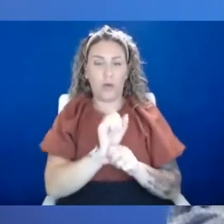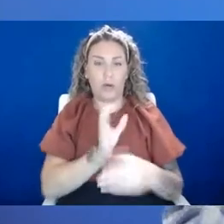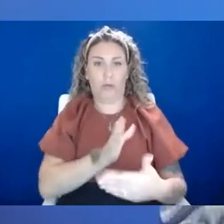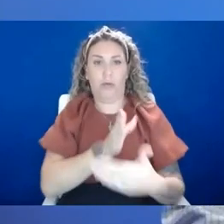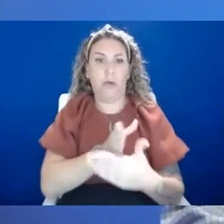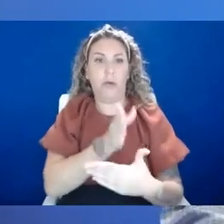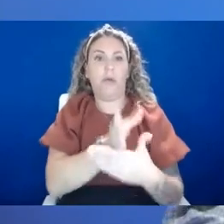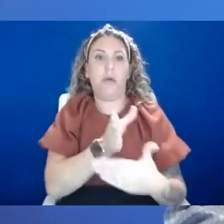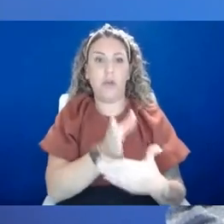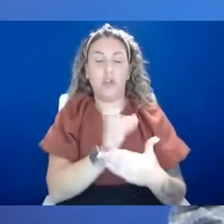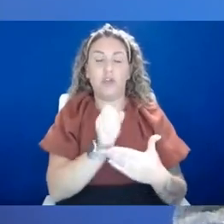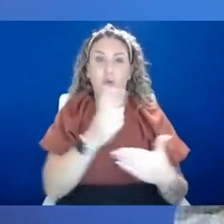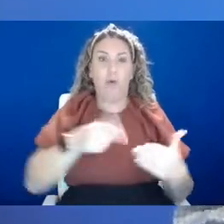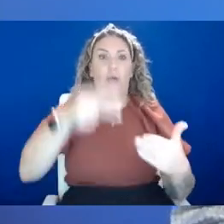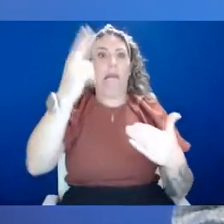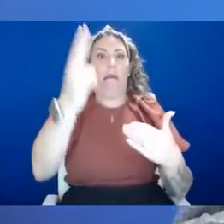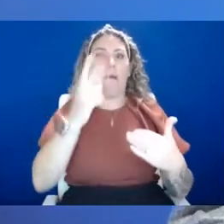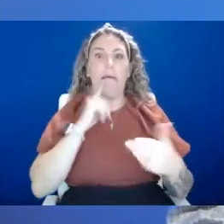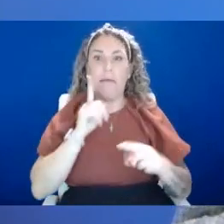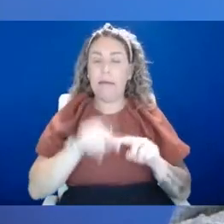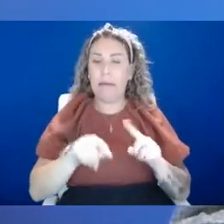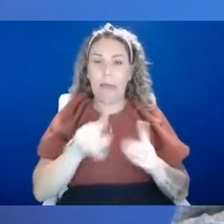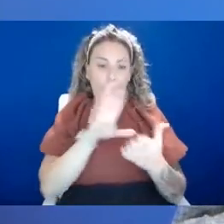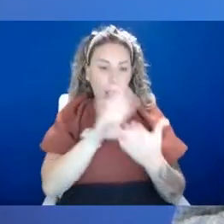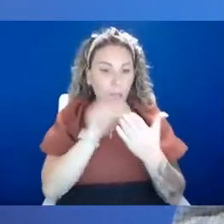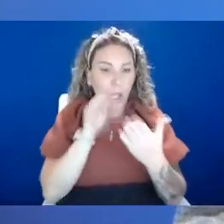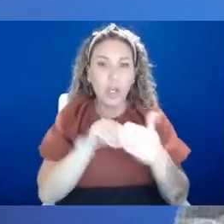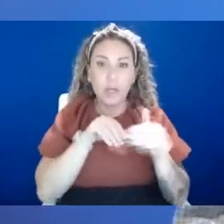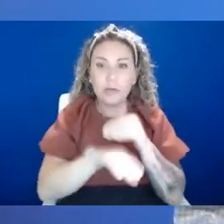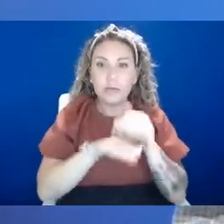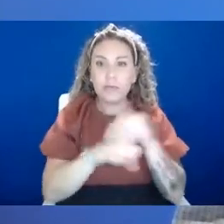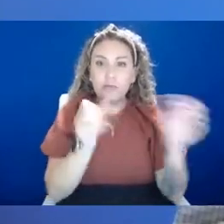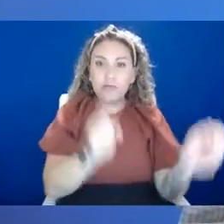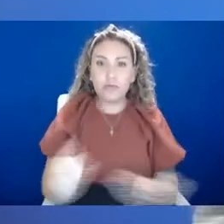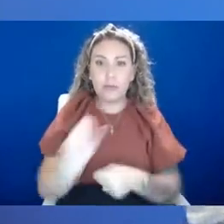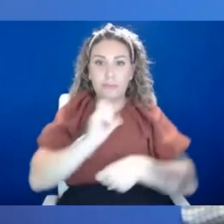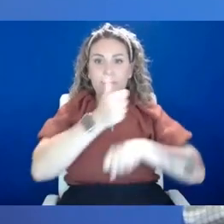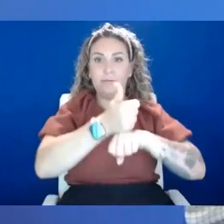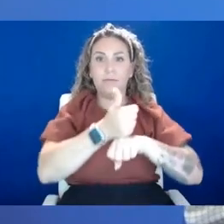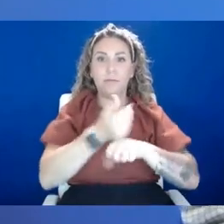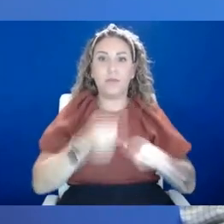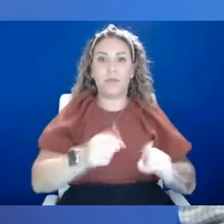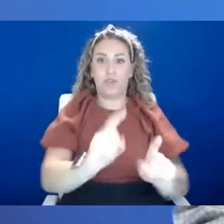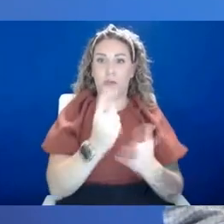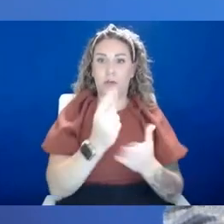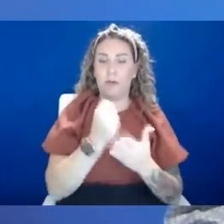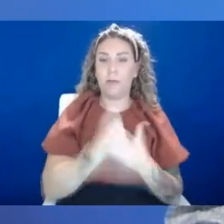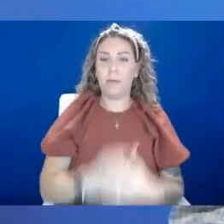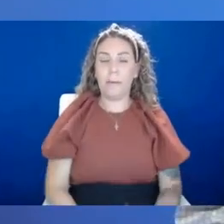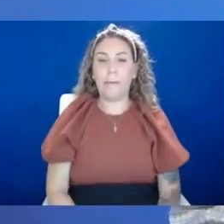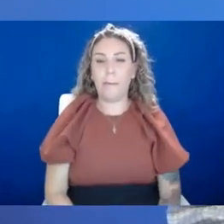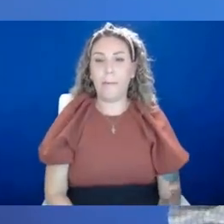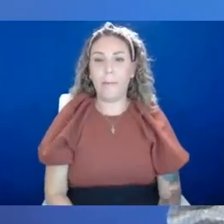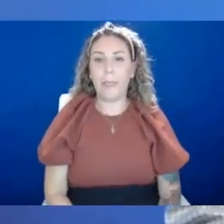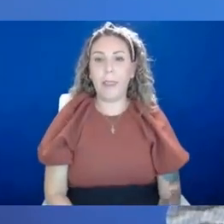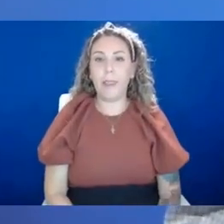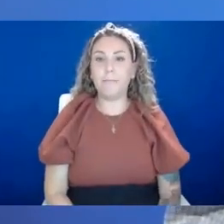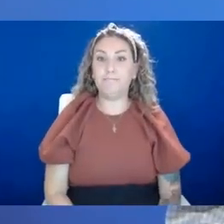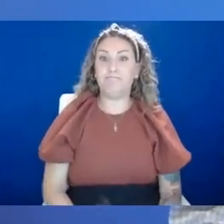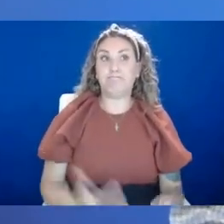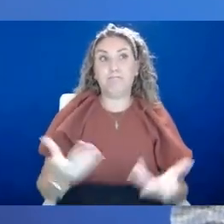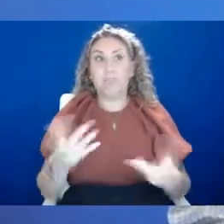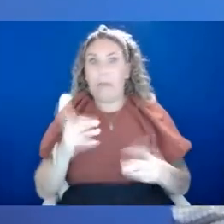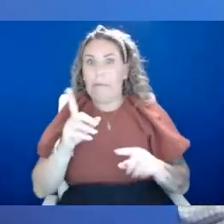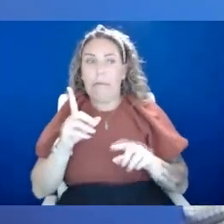high that they're not able to learn and access these strategies that we've put in place during, during therapy? Um, is it debilitating? Are they not able to go to